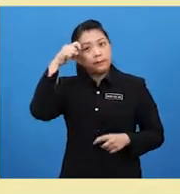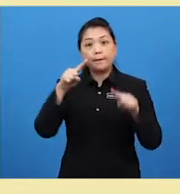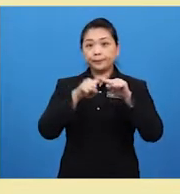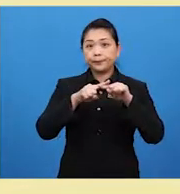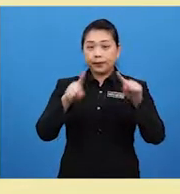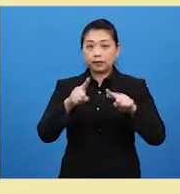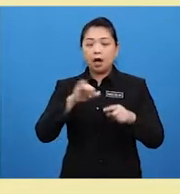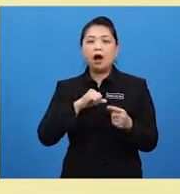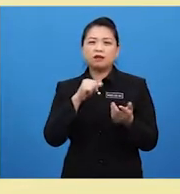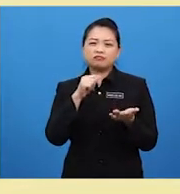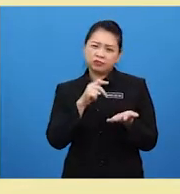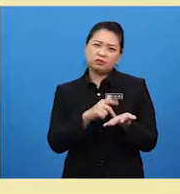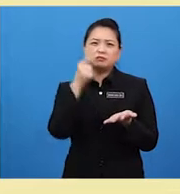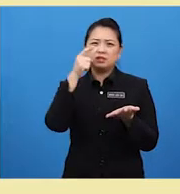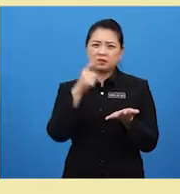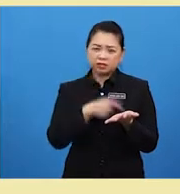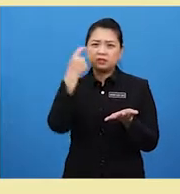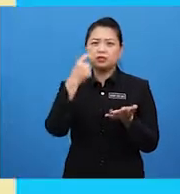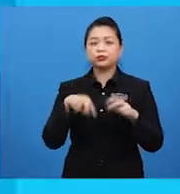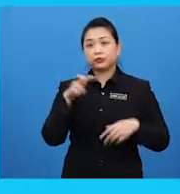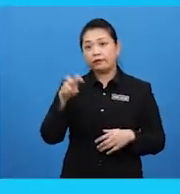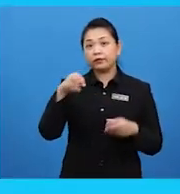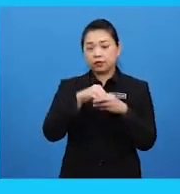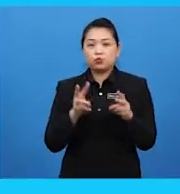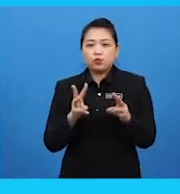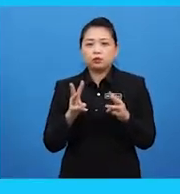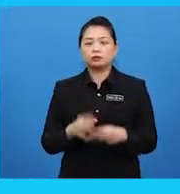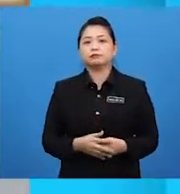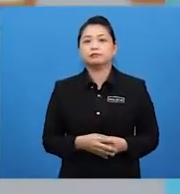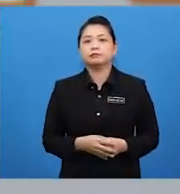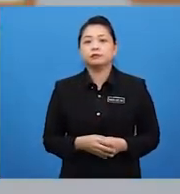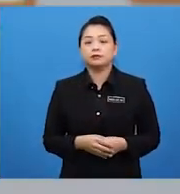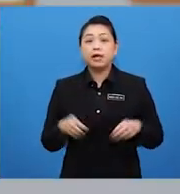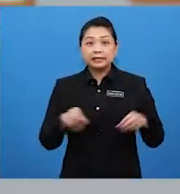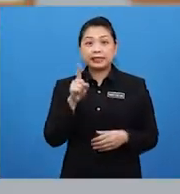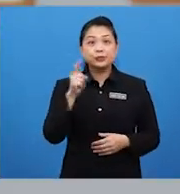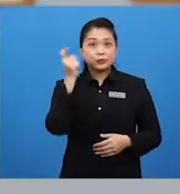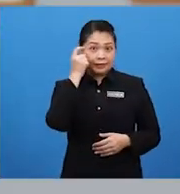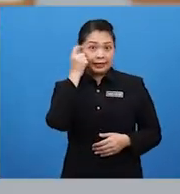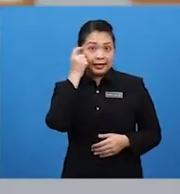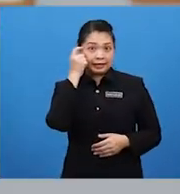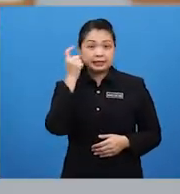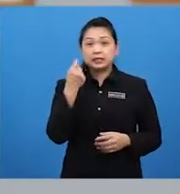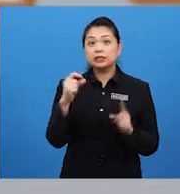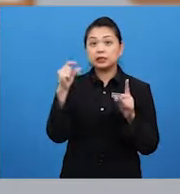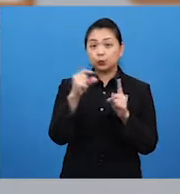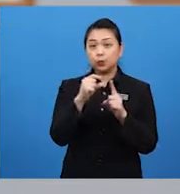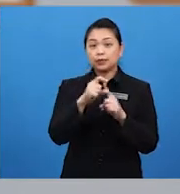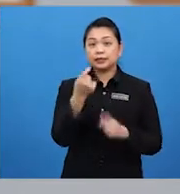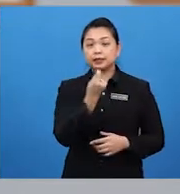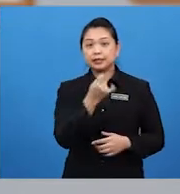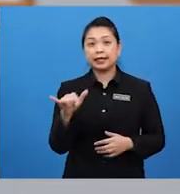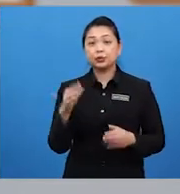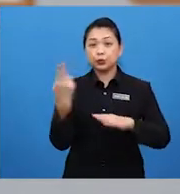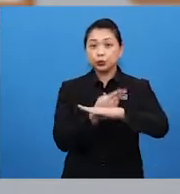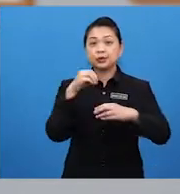I rarely travel in winter. Did you realise the words they use in the